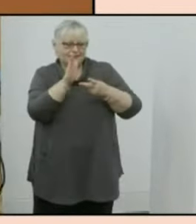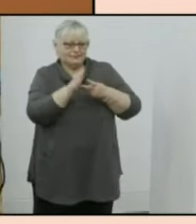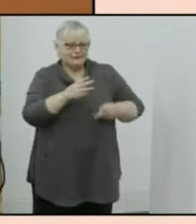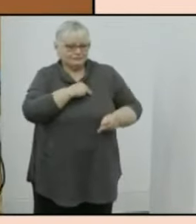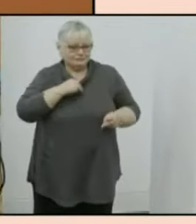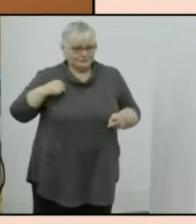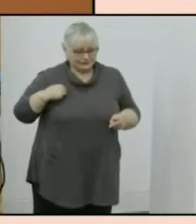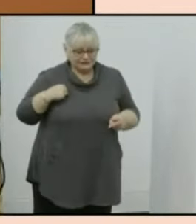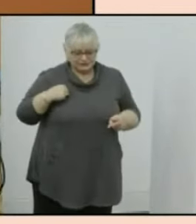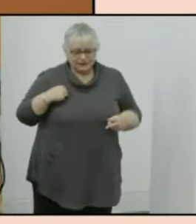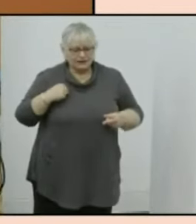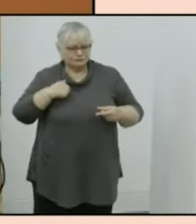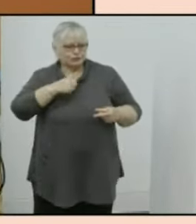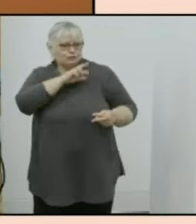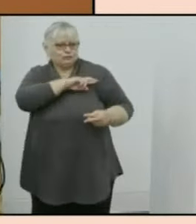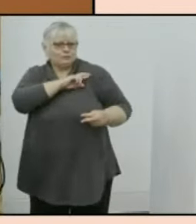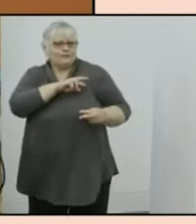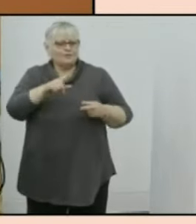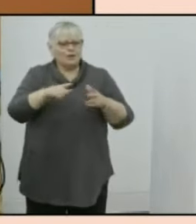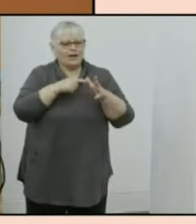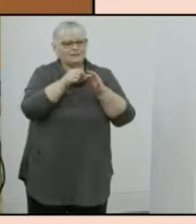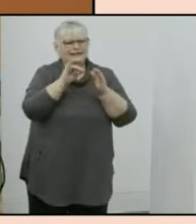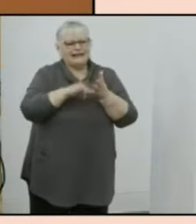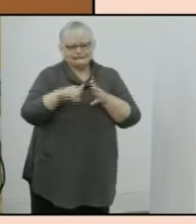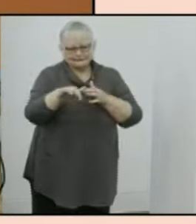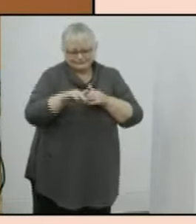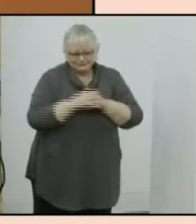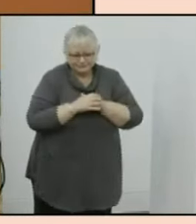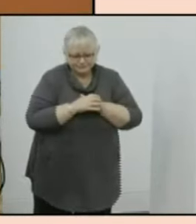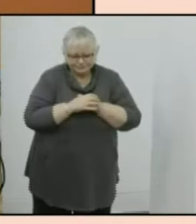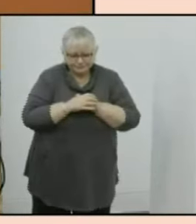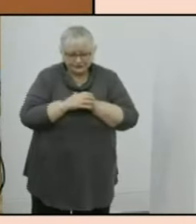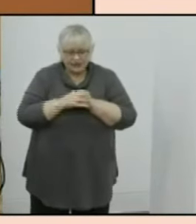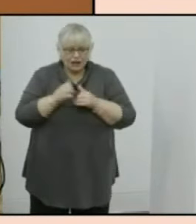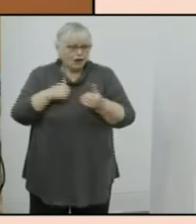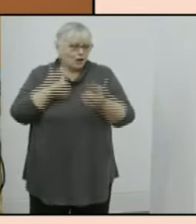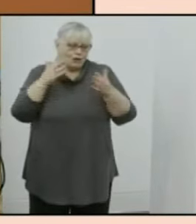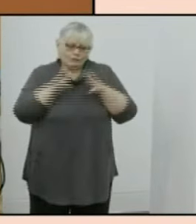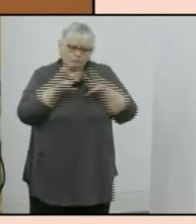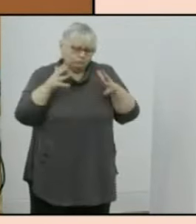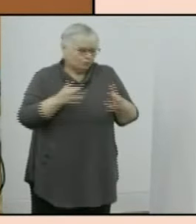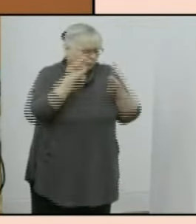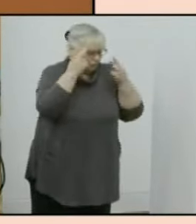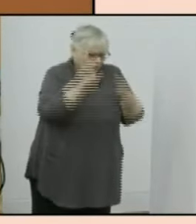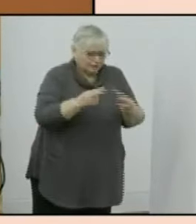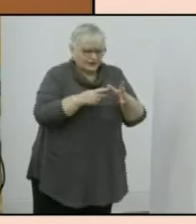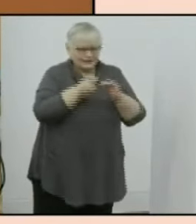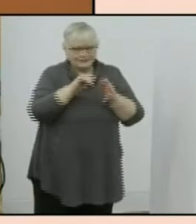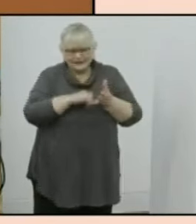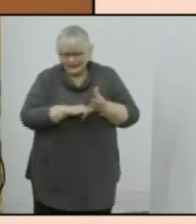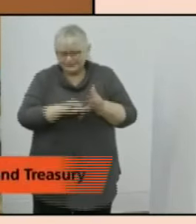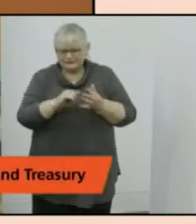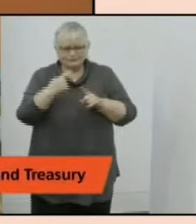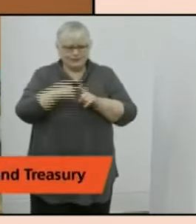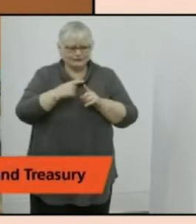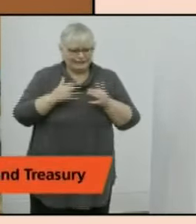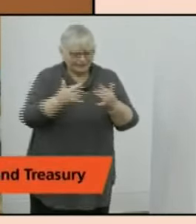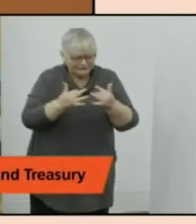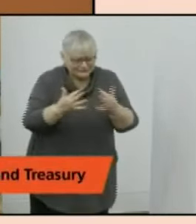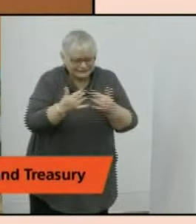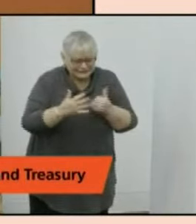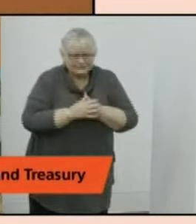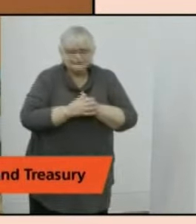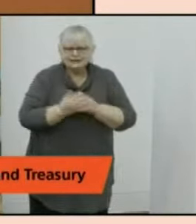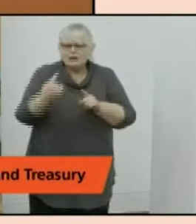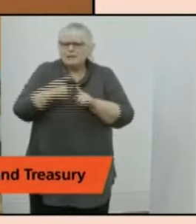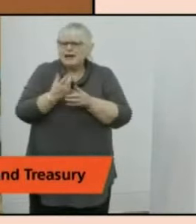for the australian bureau of statistics i do so with great respect for the abs and for the census and for the